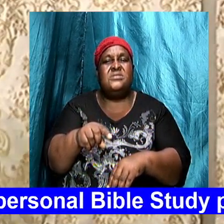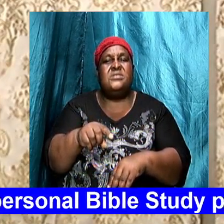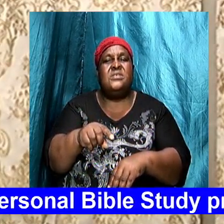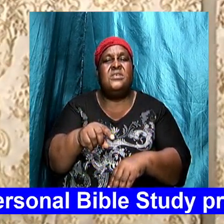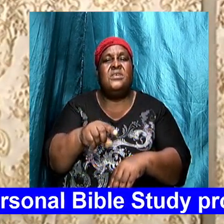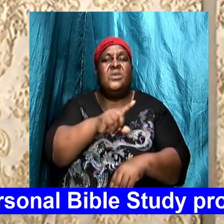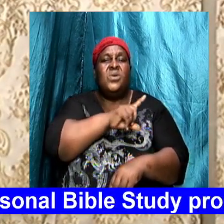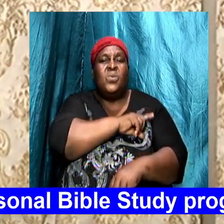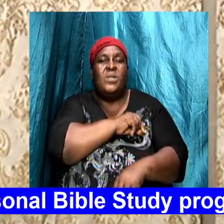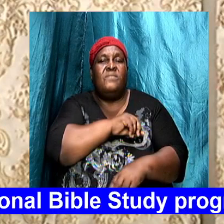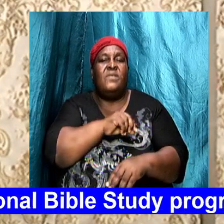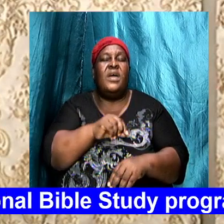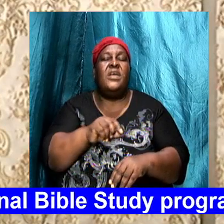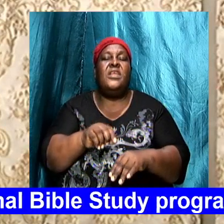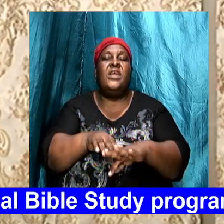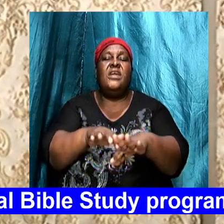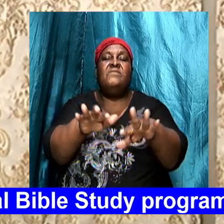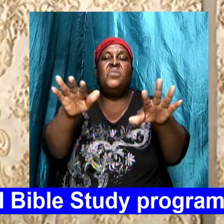everyone